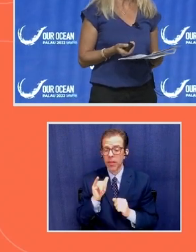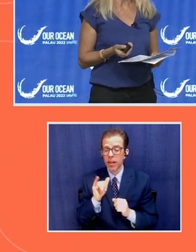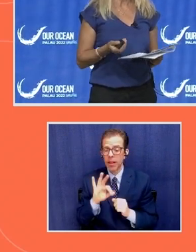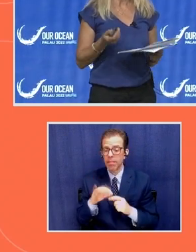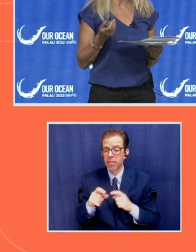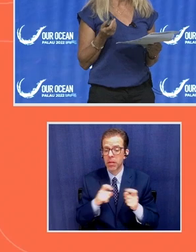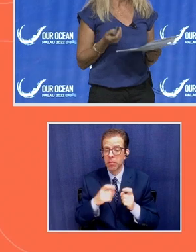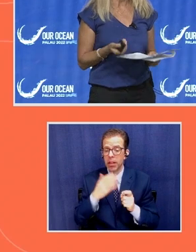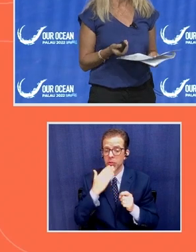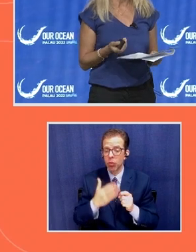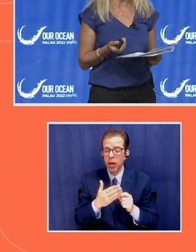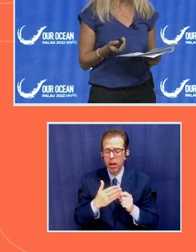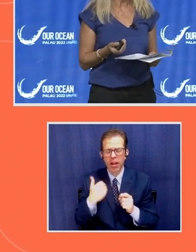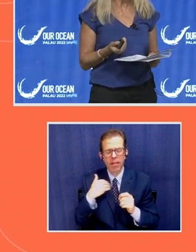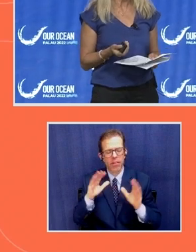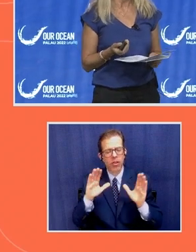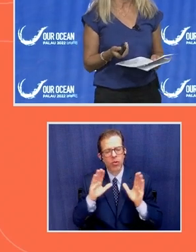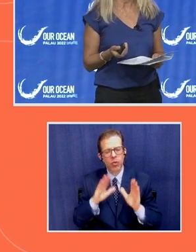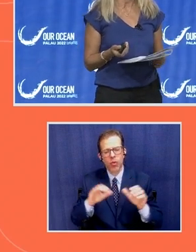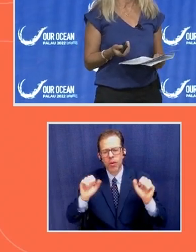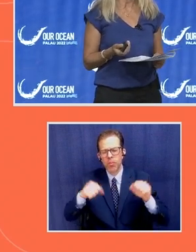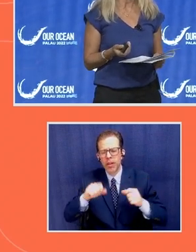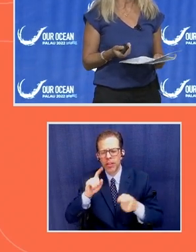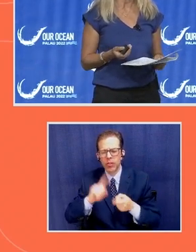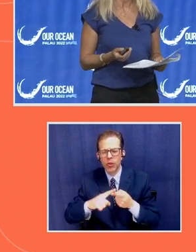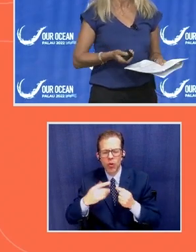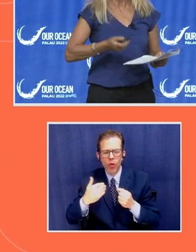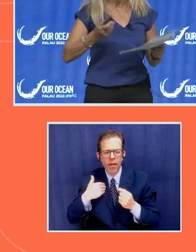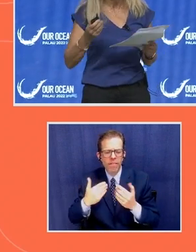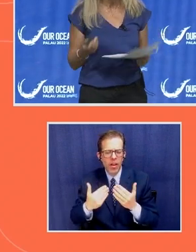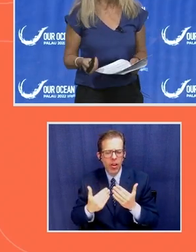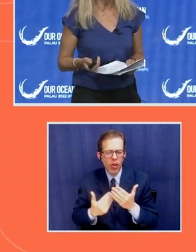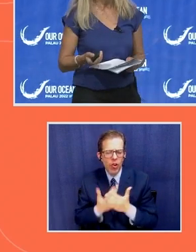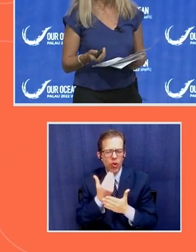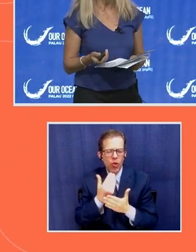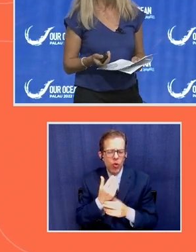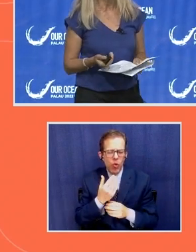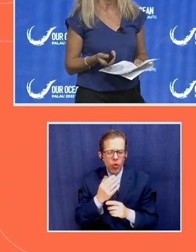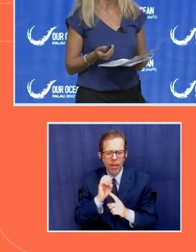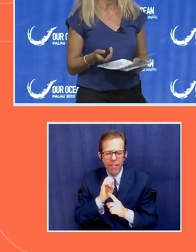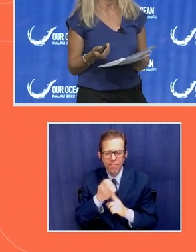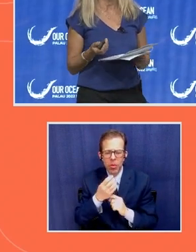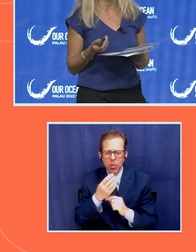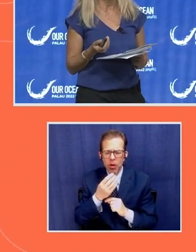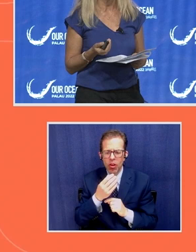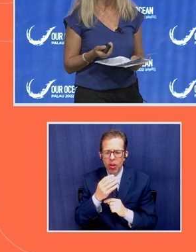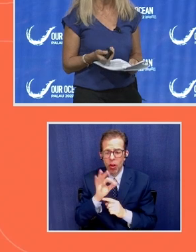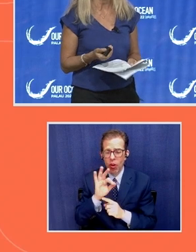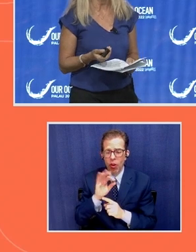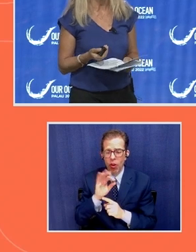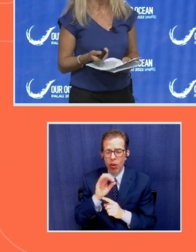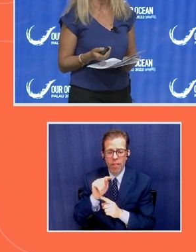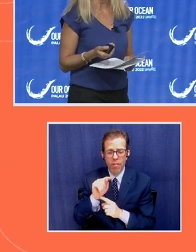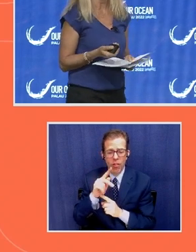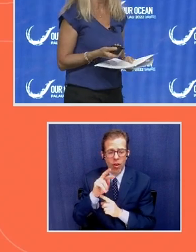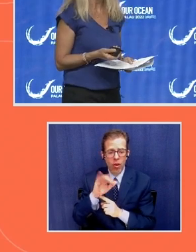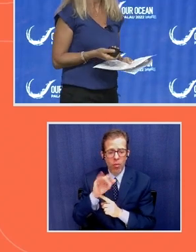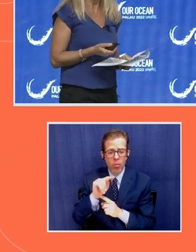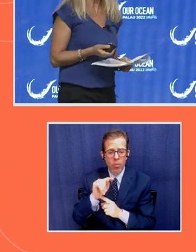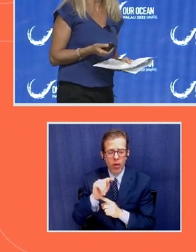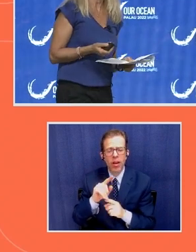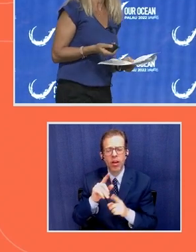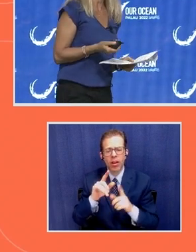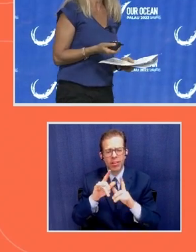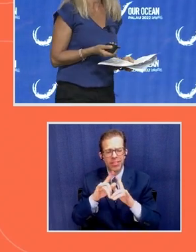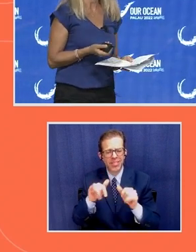potential to have low environmental footprint, while at the same time providing for livelihood, nutrition,